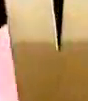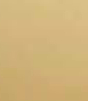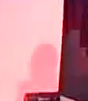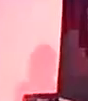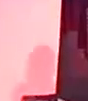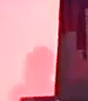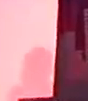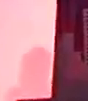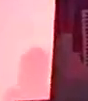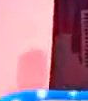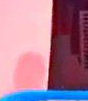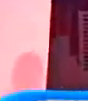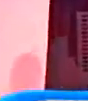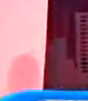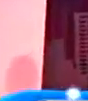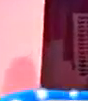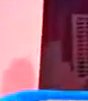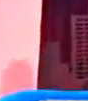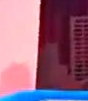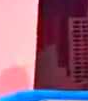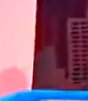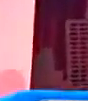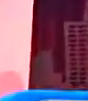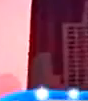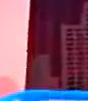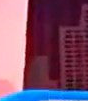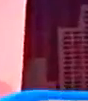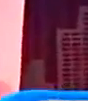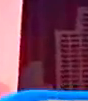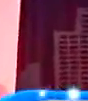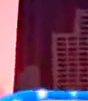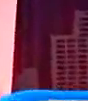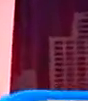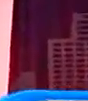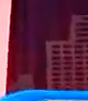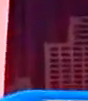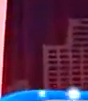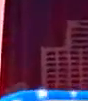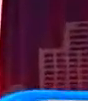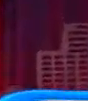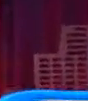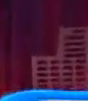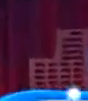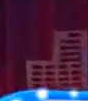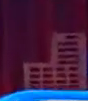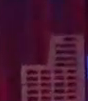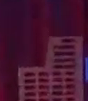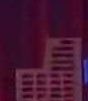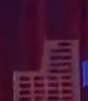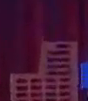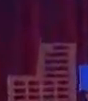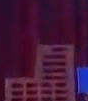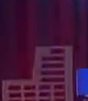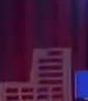it's time for you at home to win right here on the right to win there are five high-end mobile phones to be won at the end of this